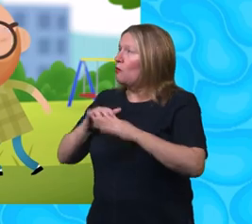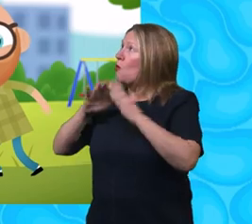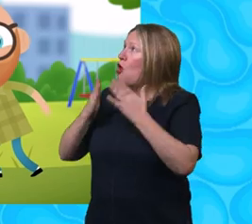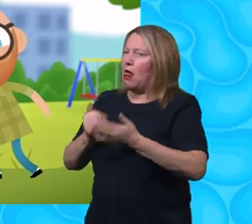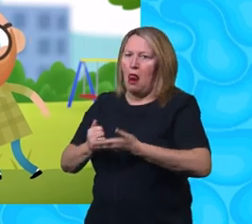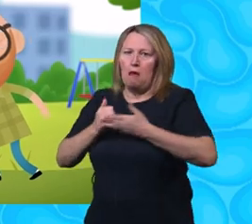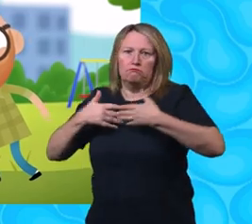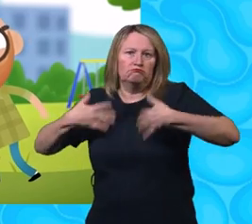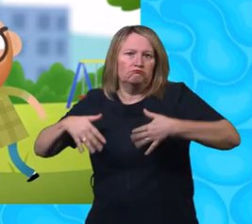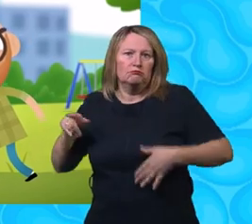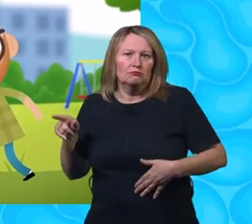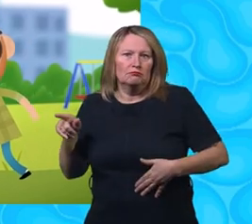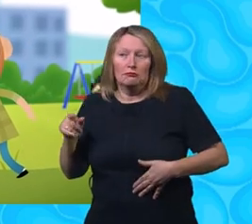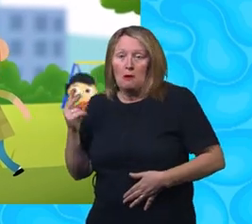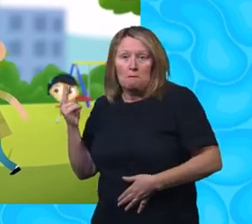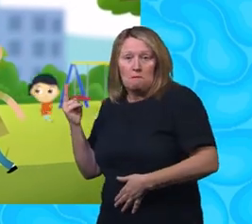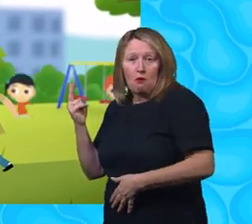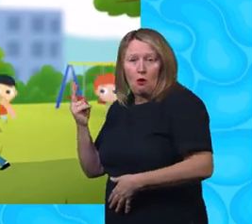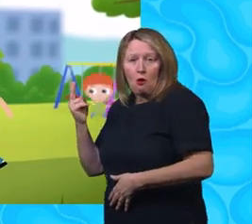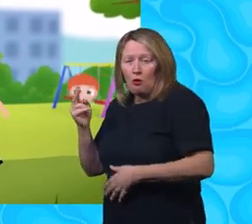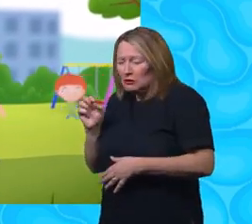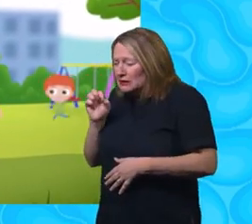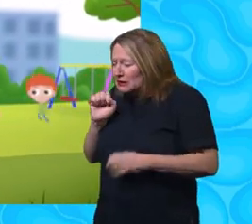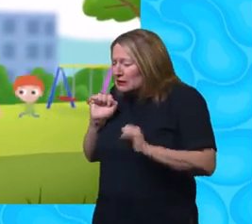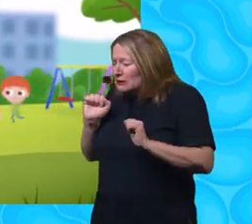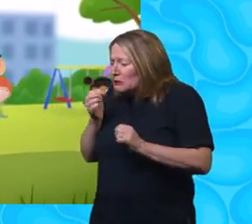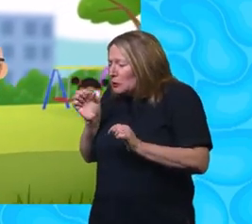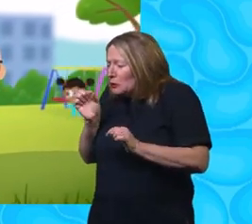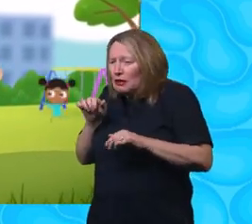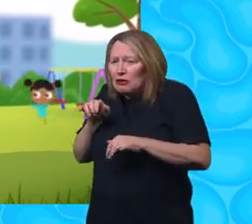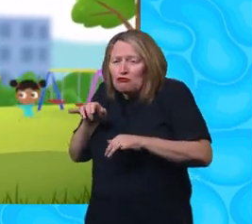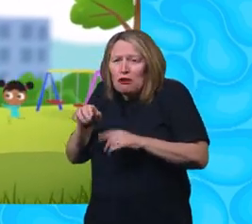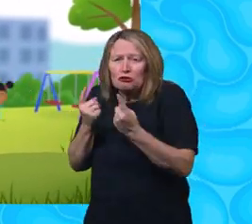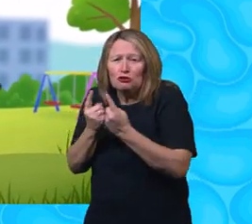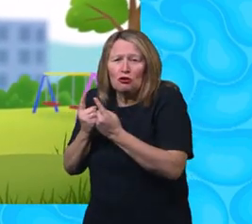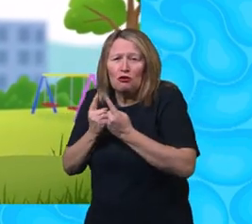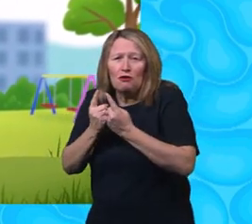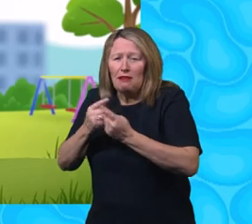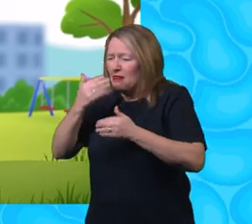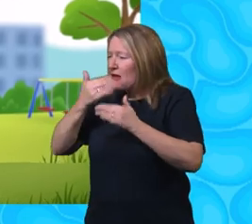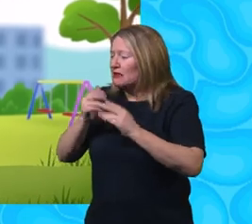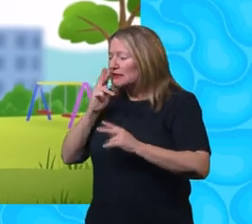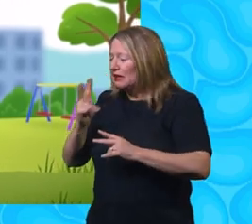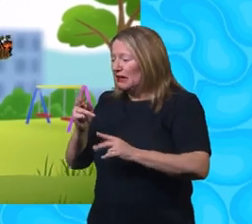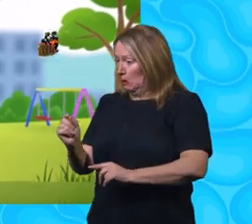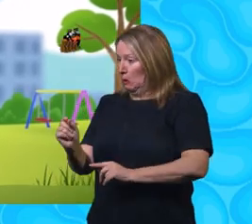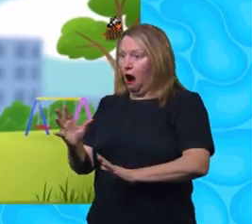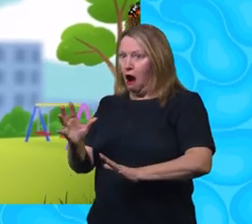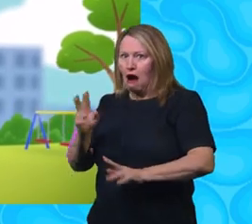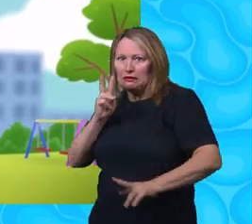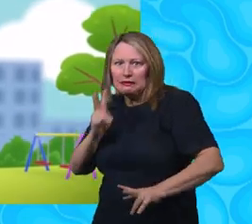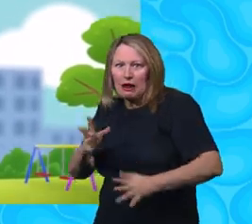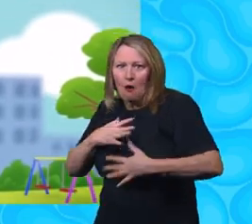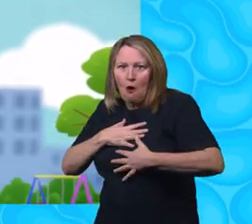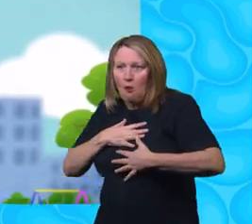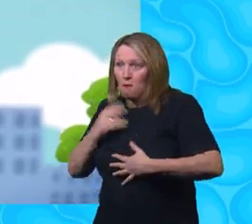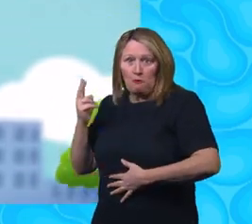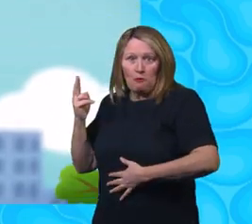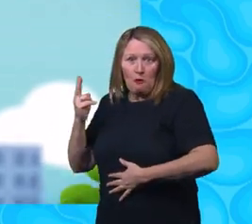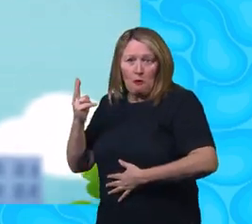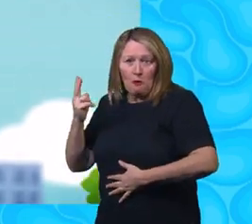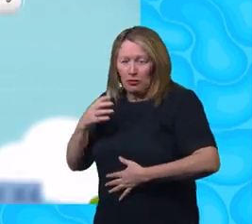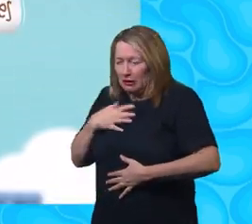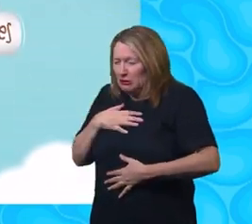good. Fern and Rory's teeny tiny creatures never far from sight. Fern and